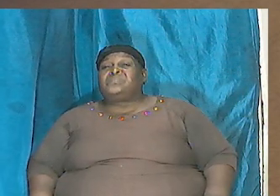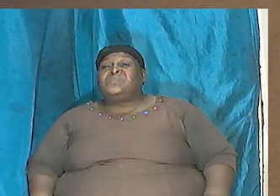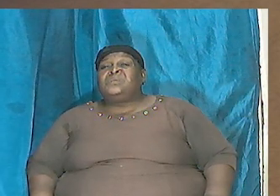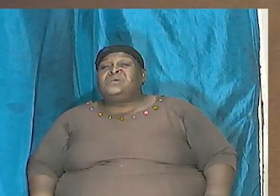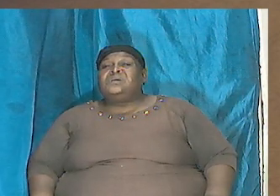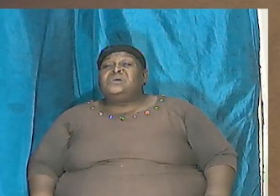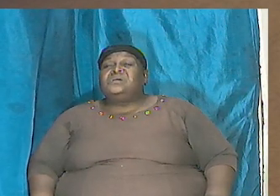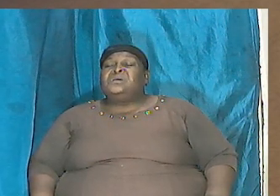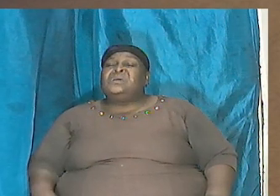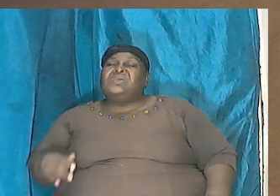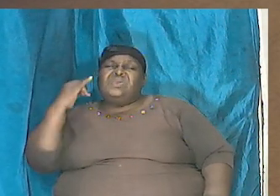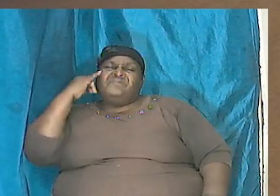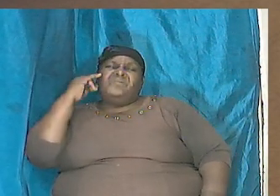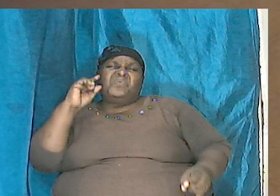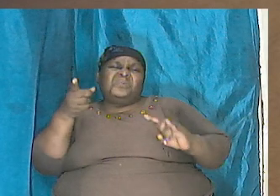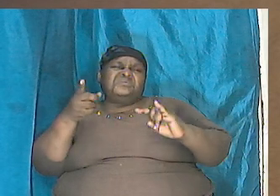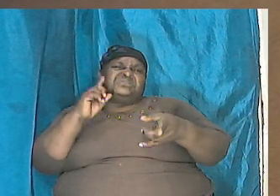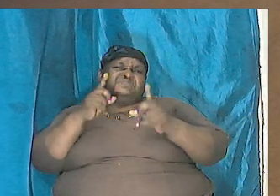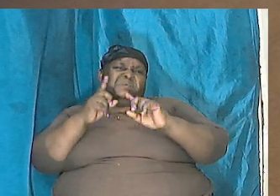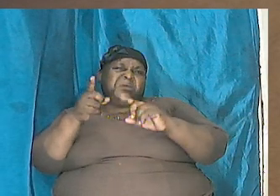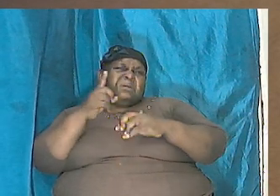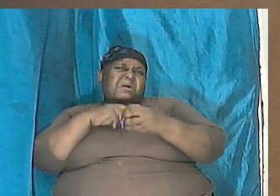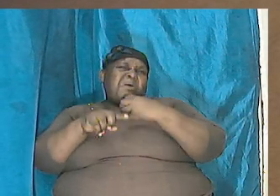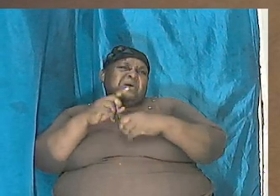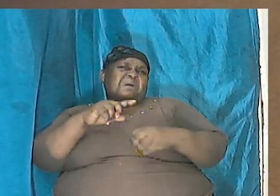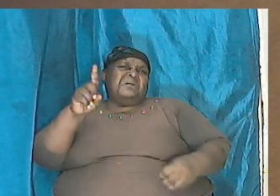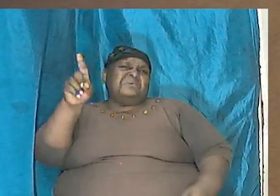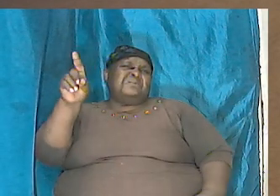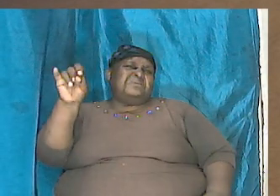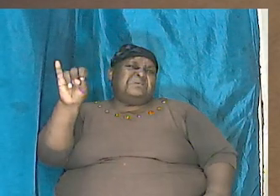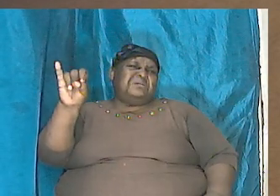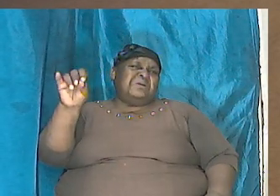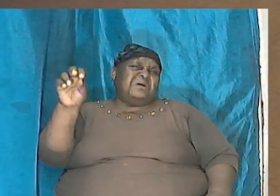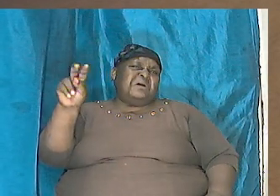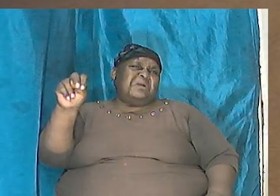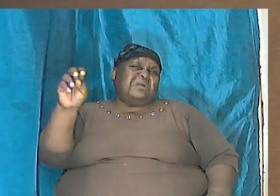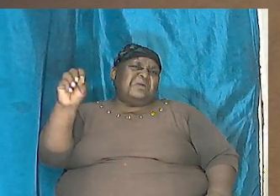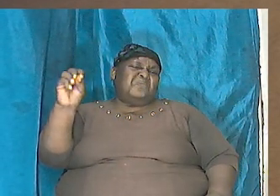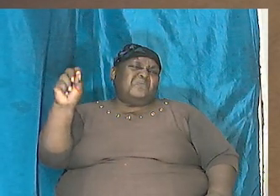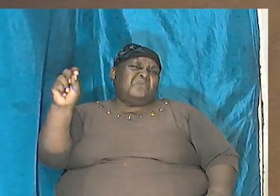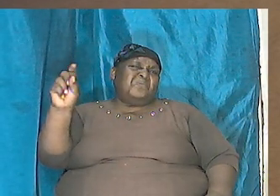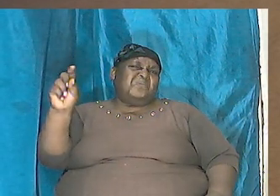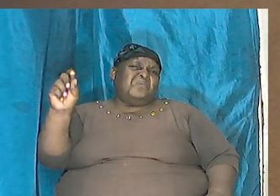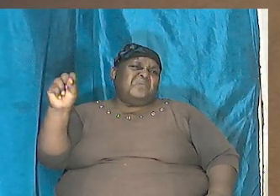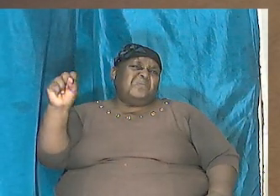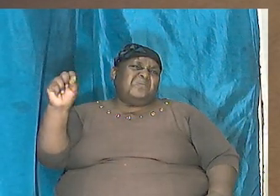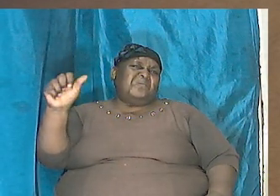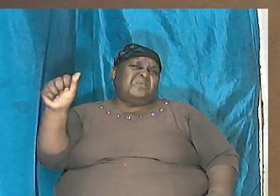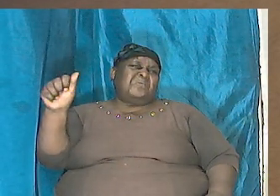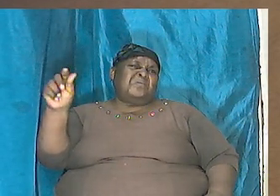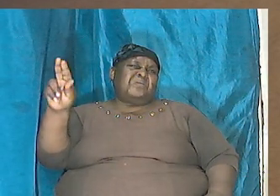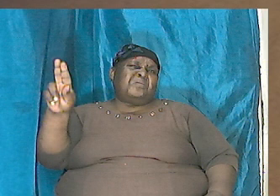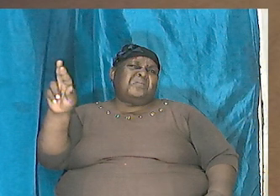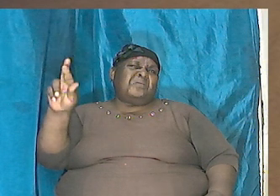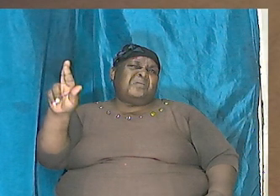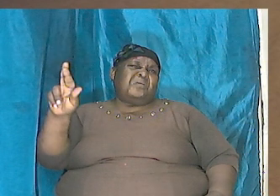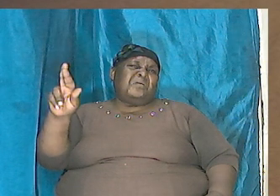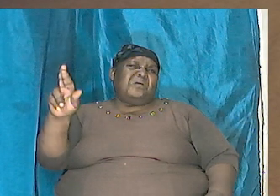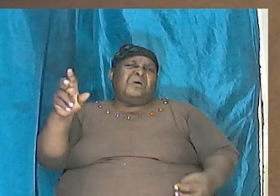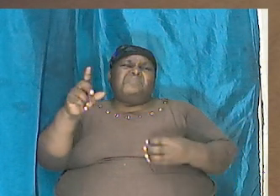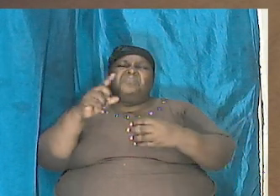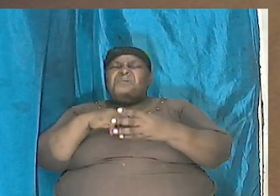talk about the dinosaur what the dinosaur what characterizes the dinosaur apart from his